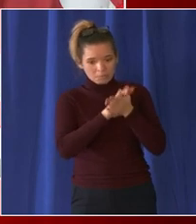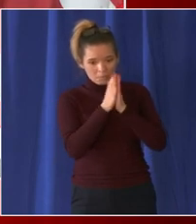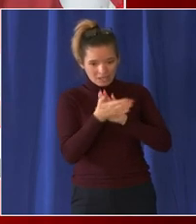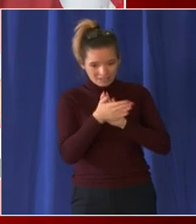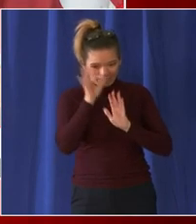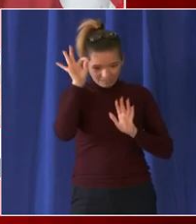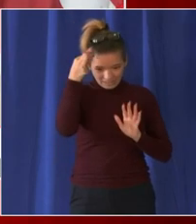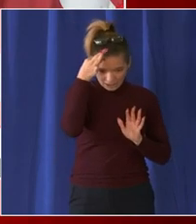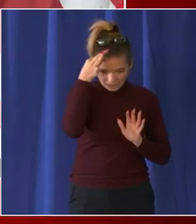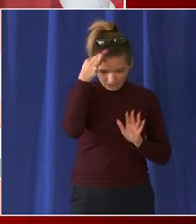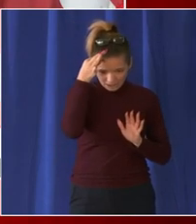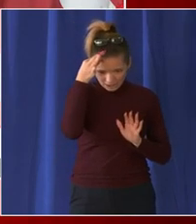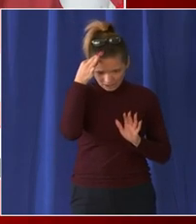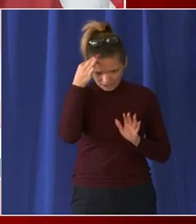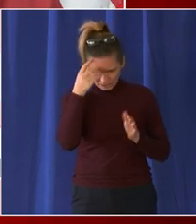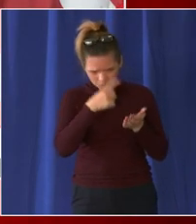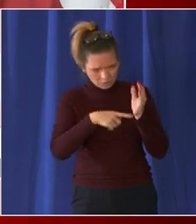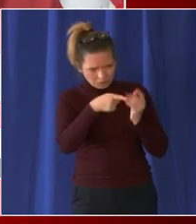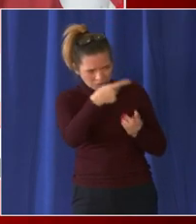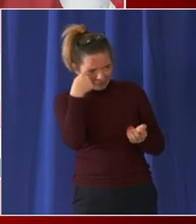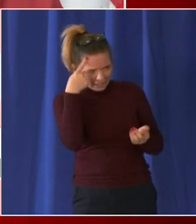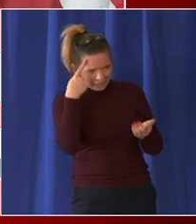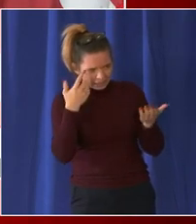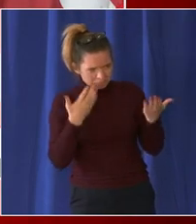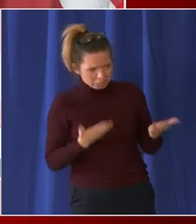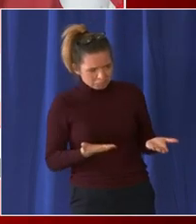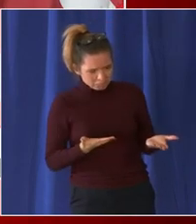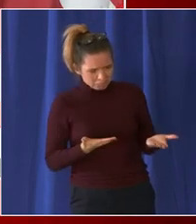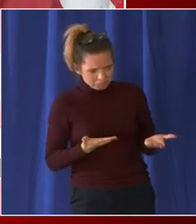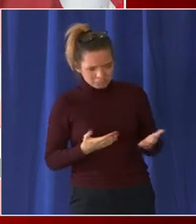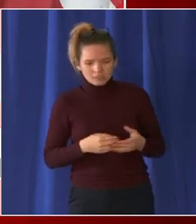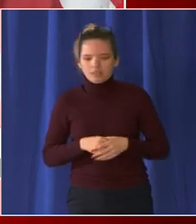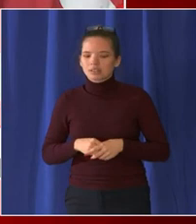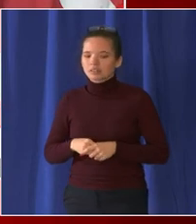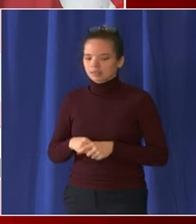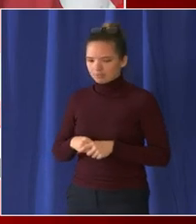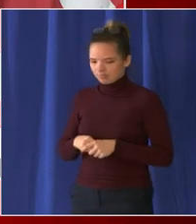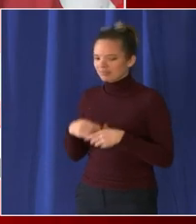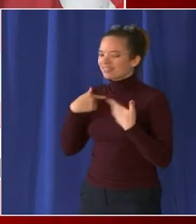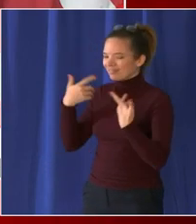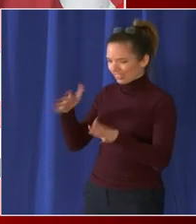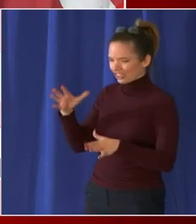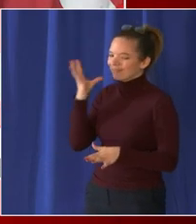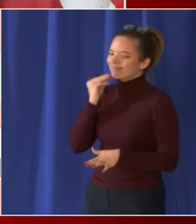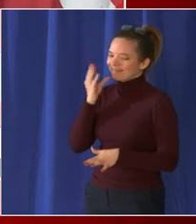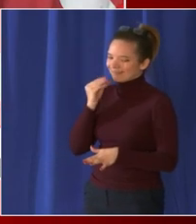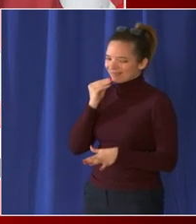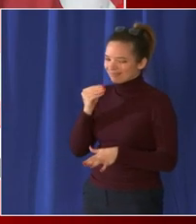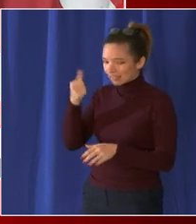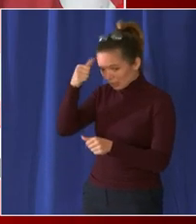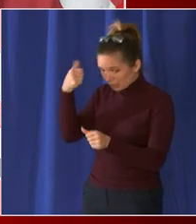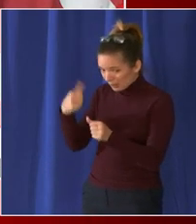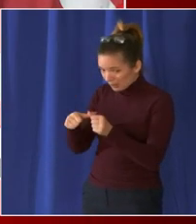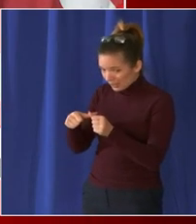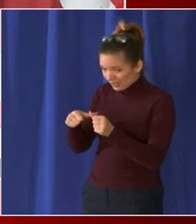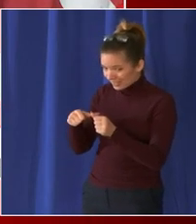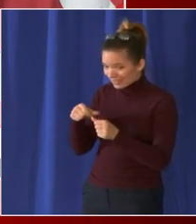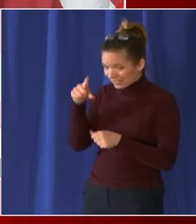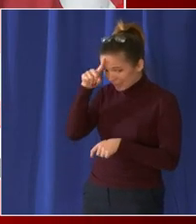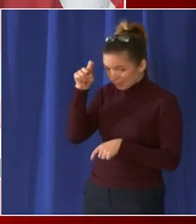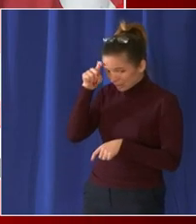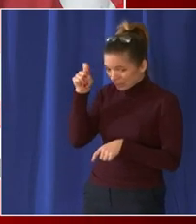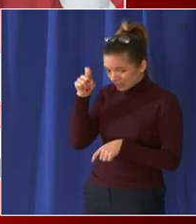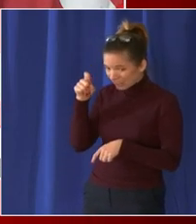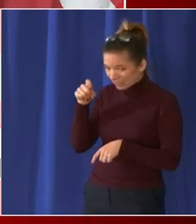um we had this experience you probably remember in the summer um where we were threatened a very real